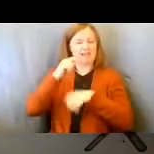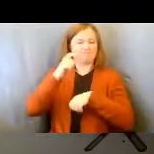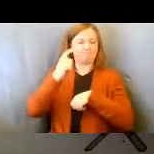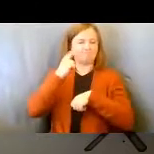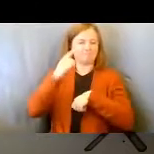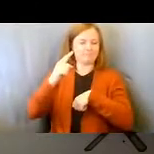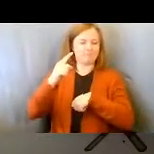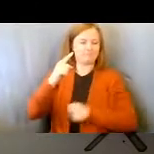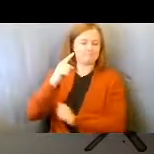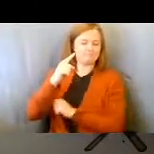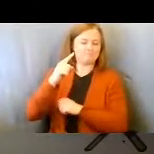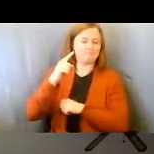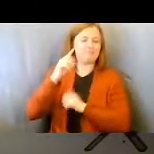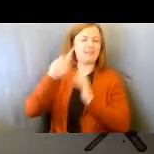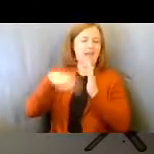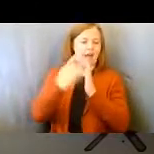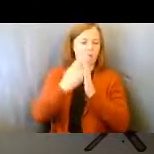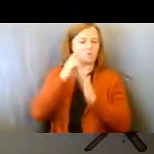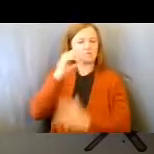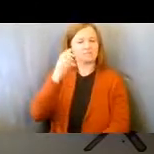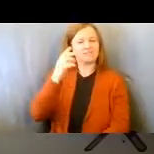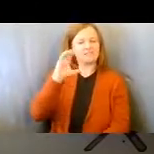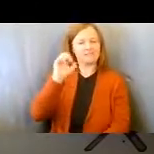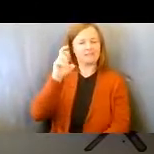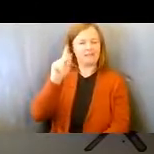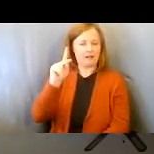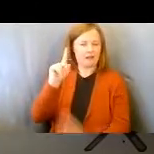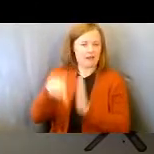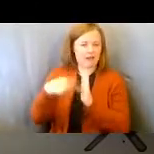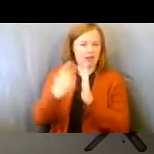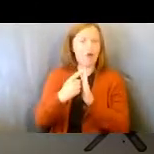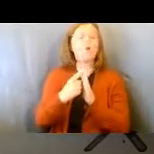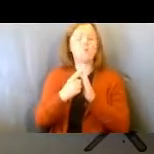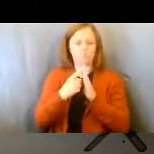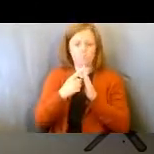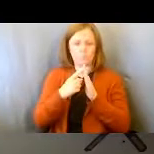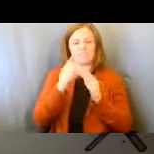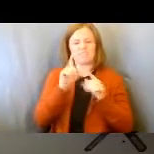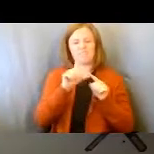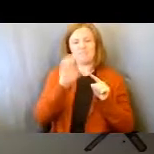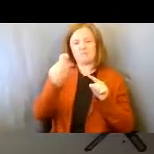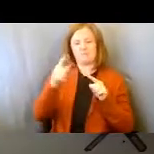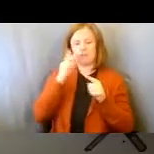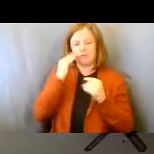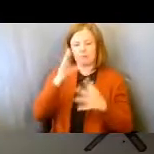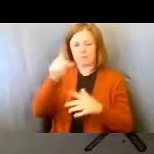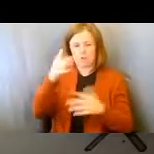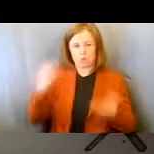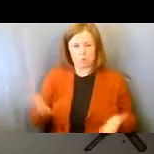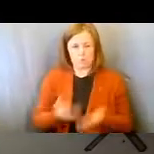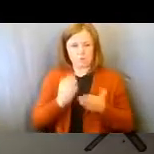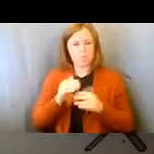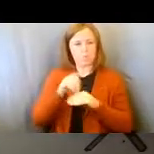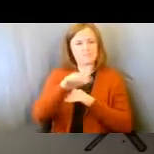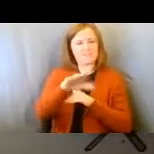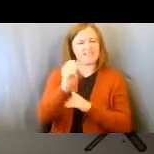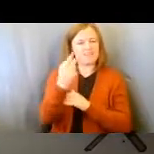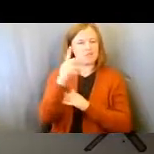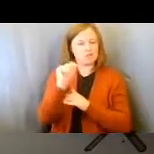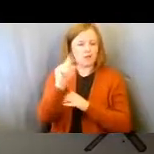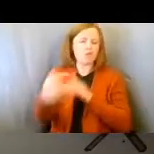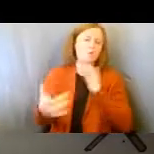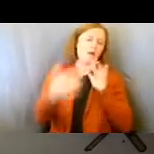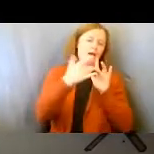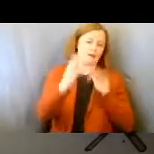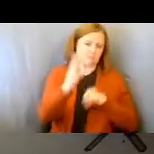post the link in the chat to collect that you are here. And you can also reach out to